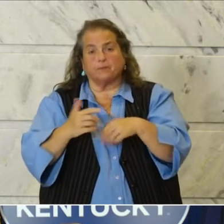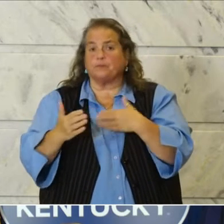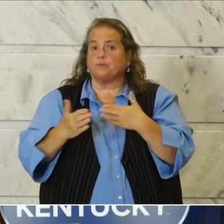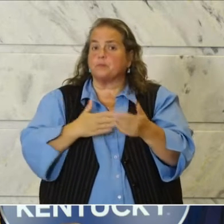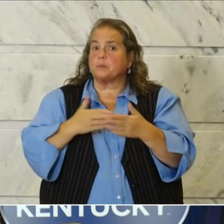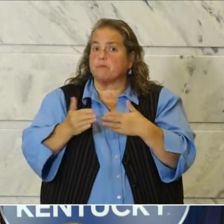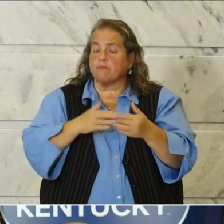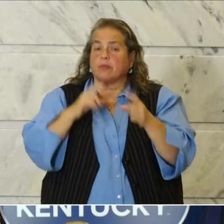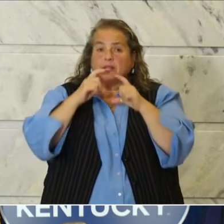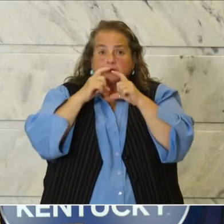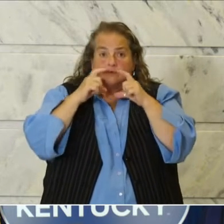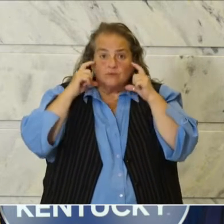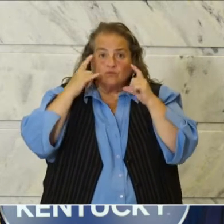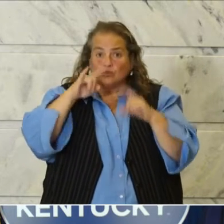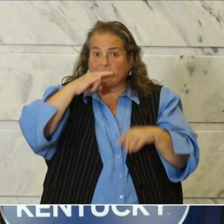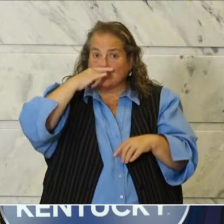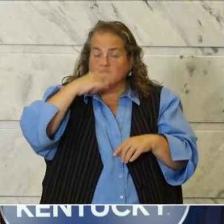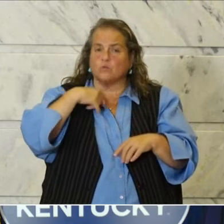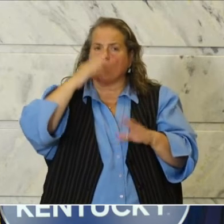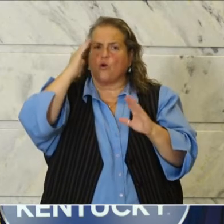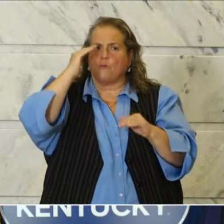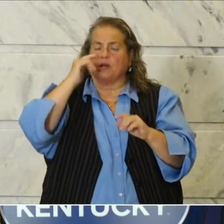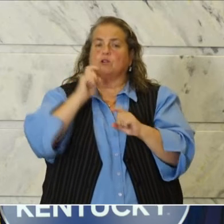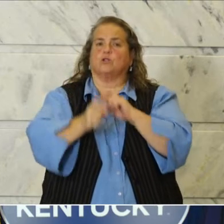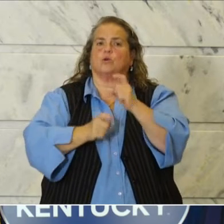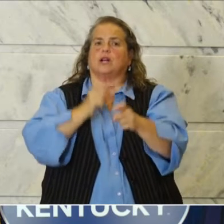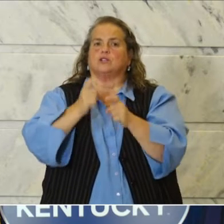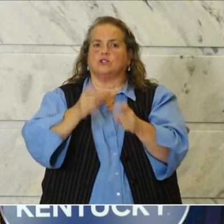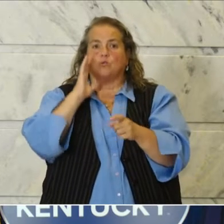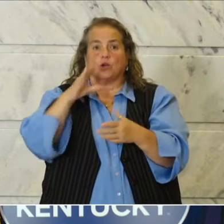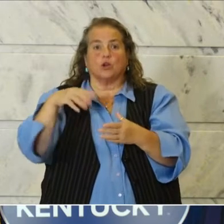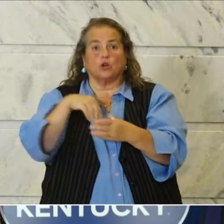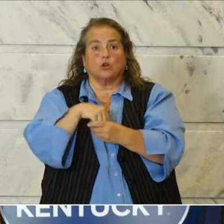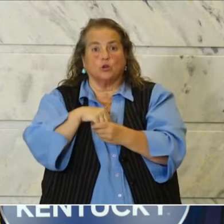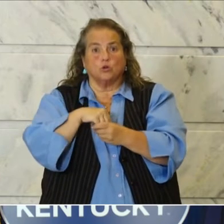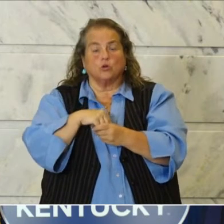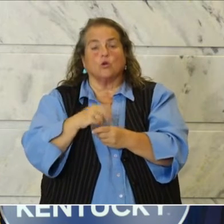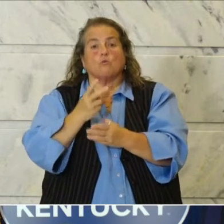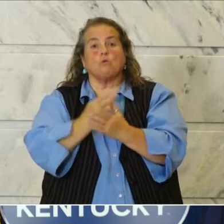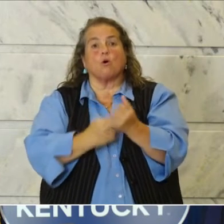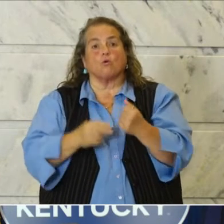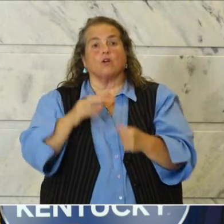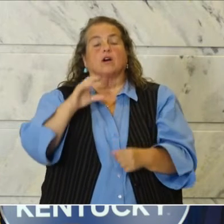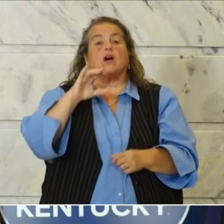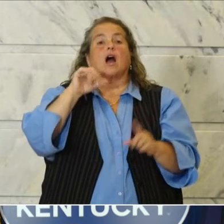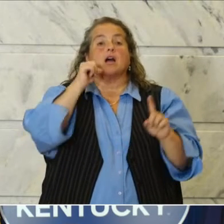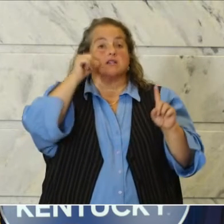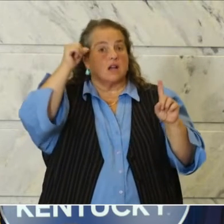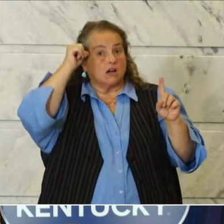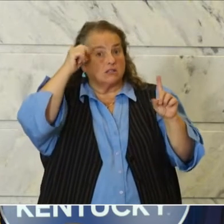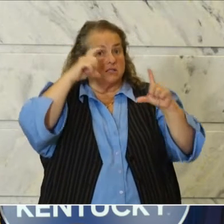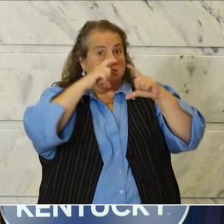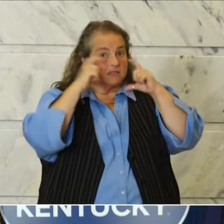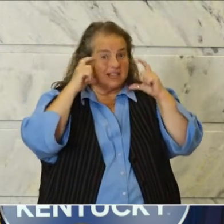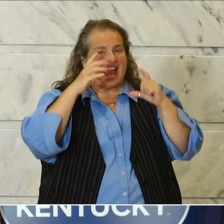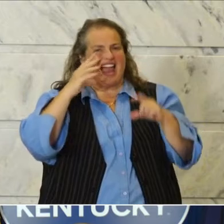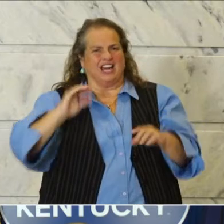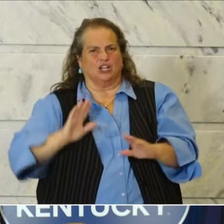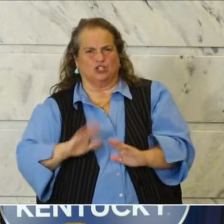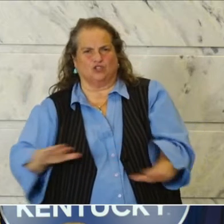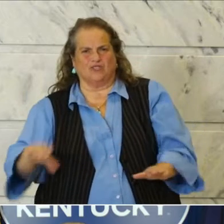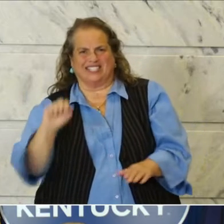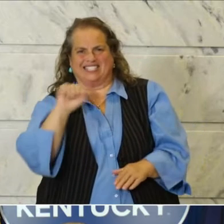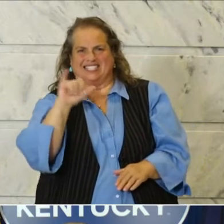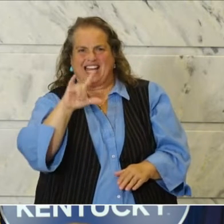Covering for Kids, we are hoping donations will include both child-sized coverings as well as adult for older students, teachers, and